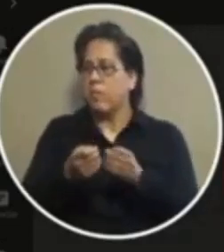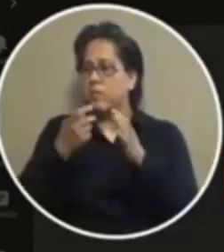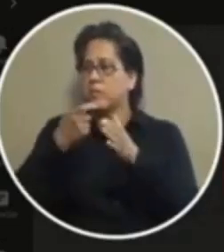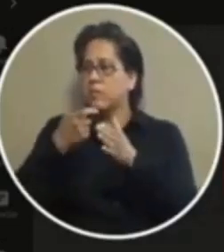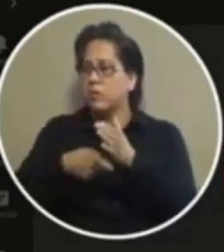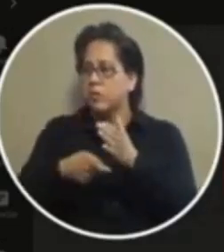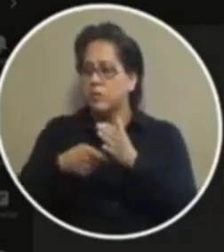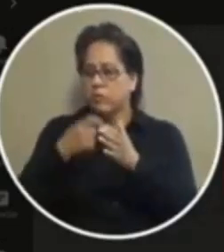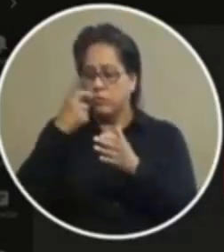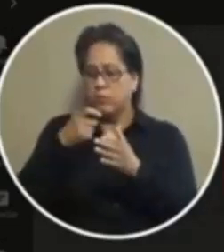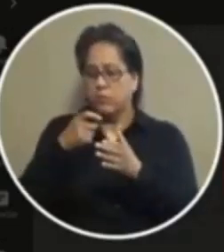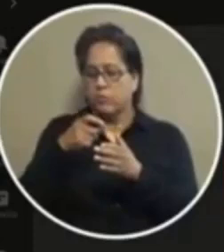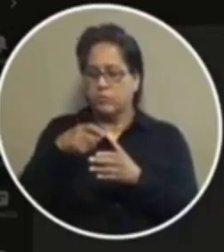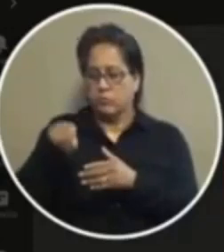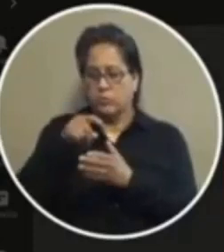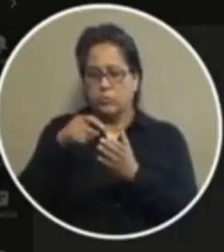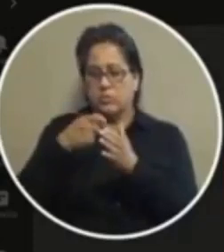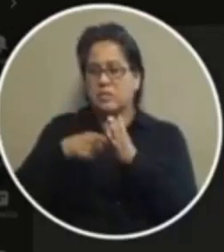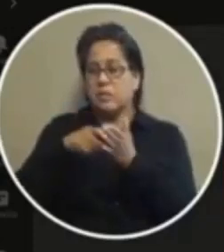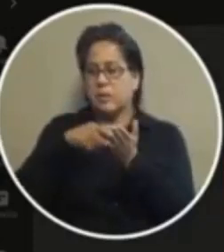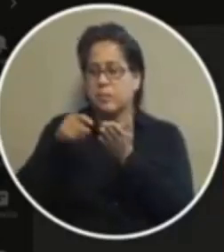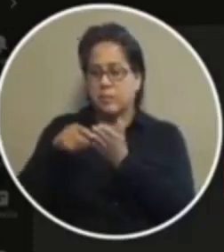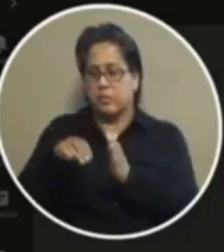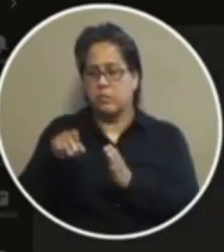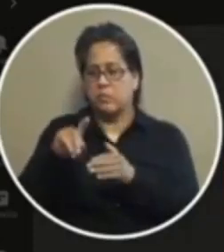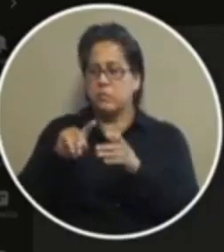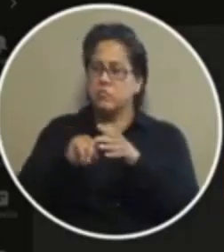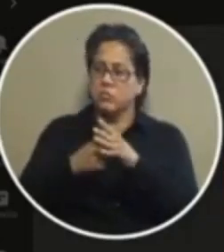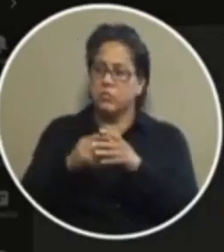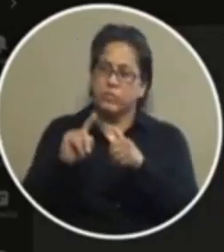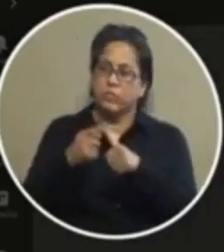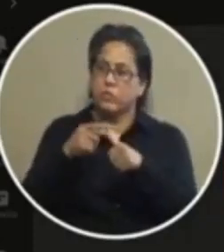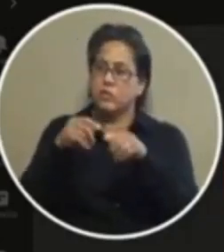cost to the taxpayers to start that first chance program